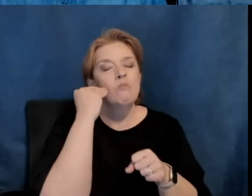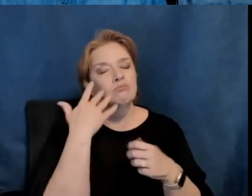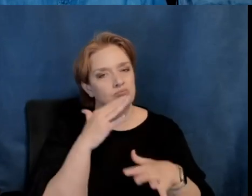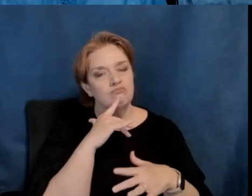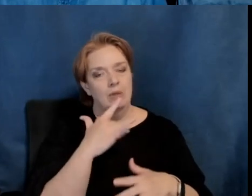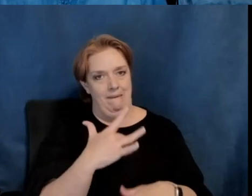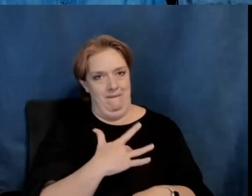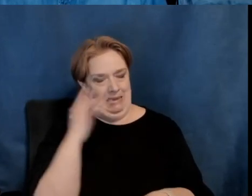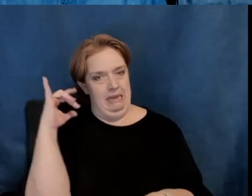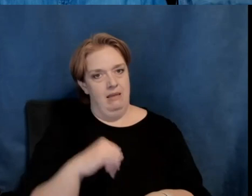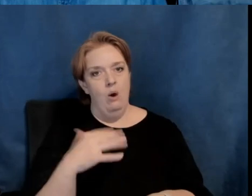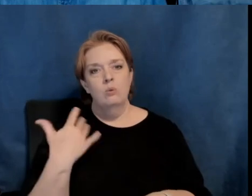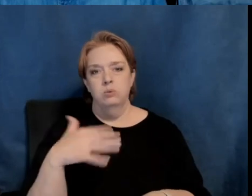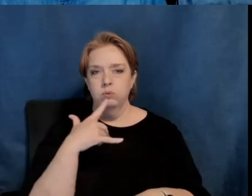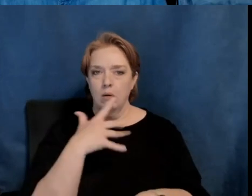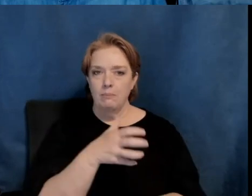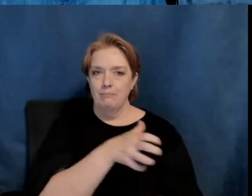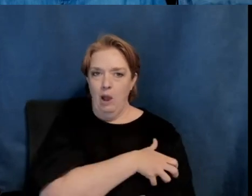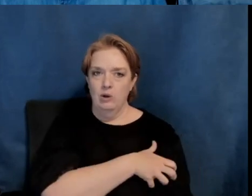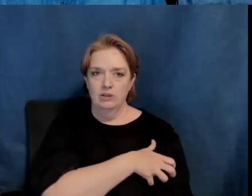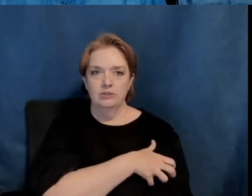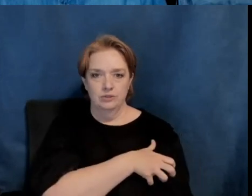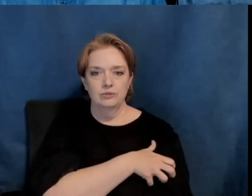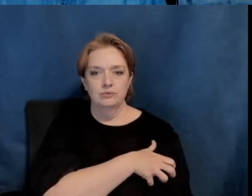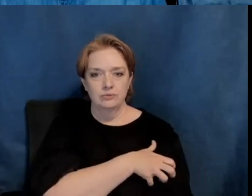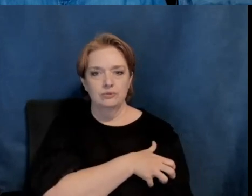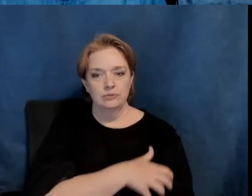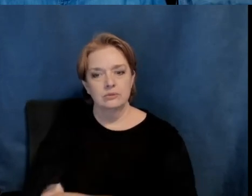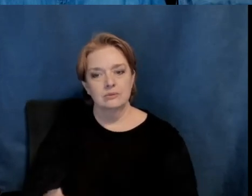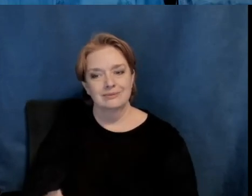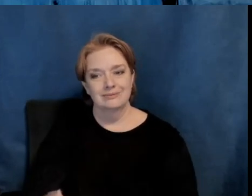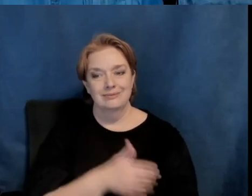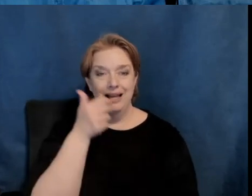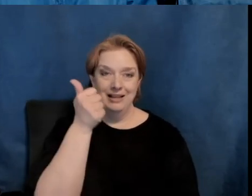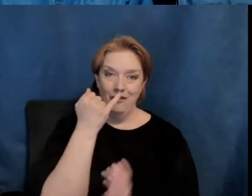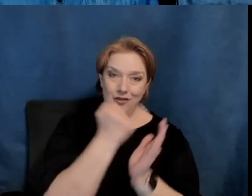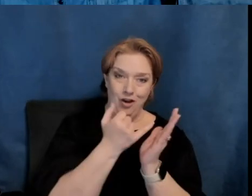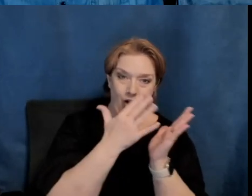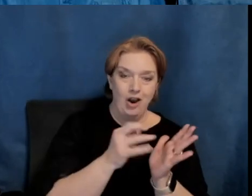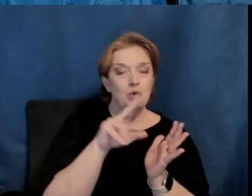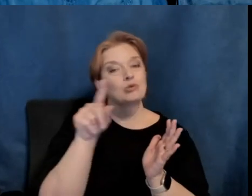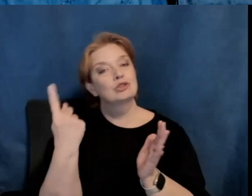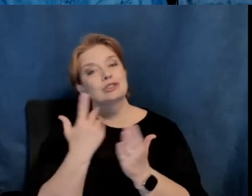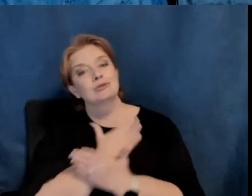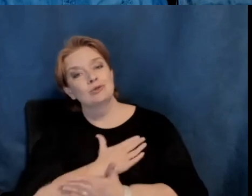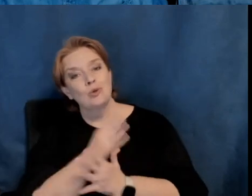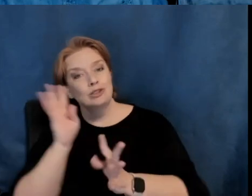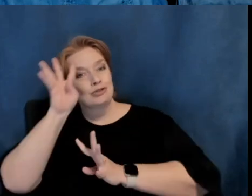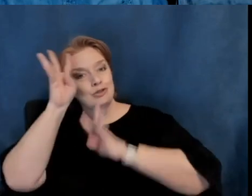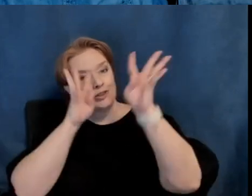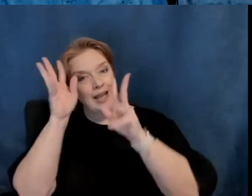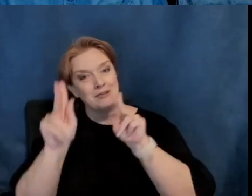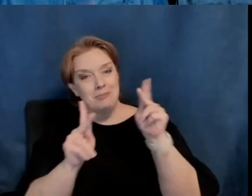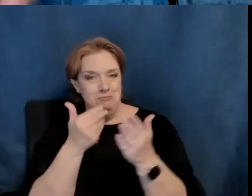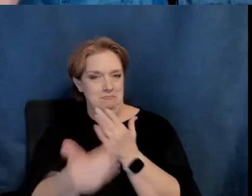very, very powerful, um, whether you are an artist or just someone who enjoys creativity in whatever form that